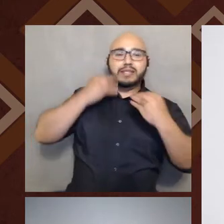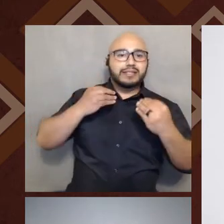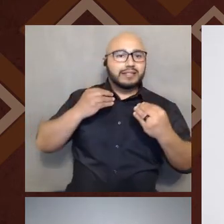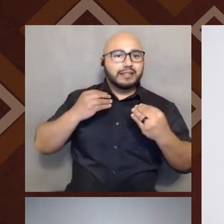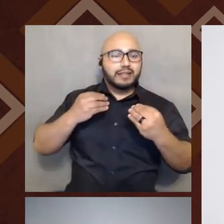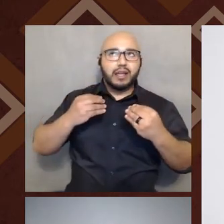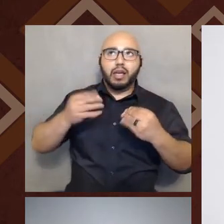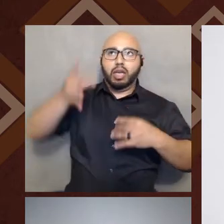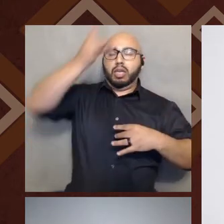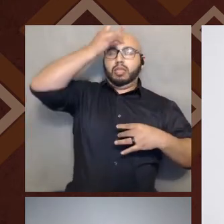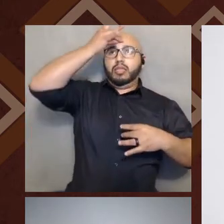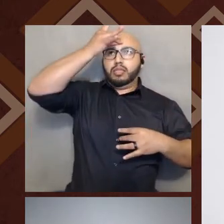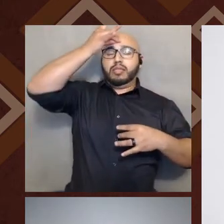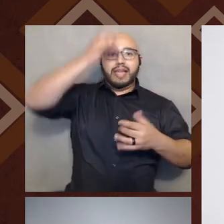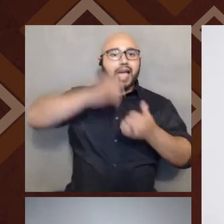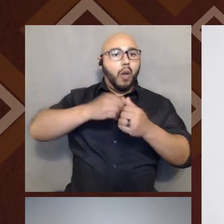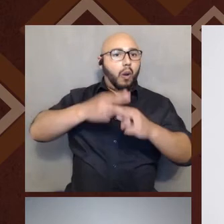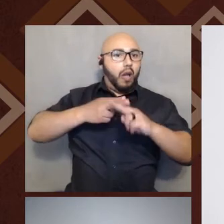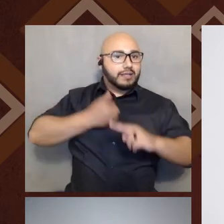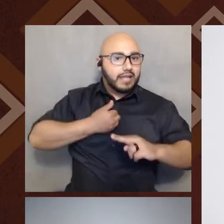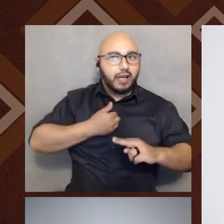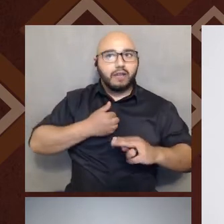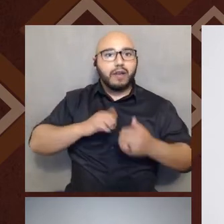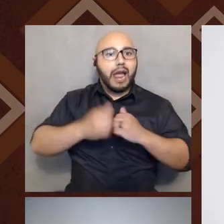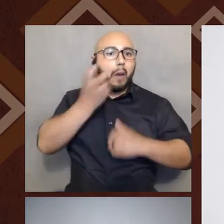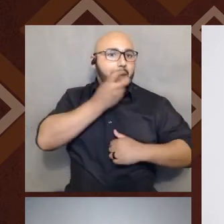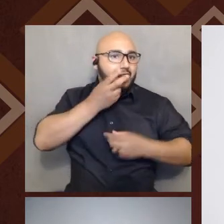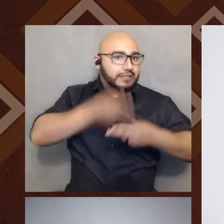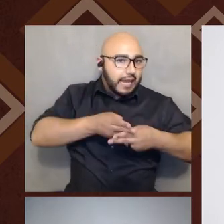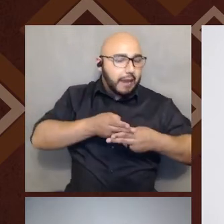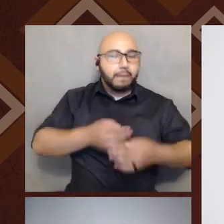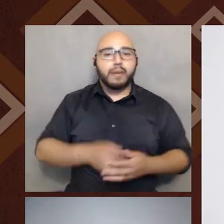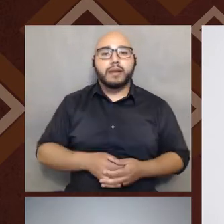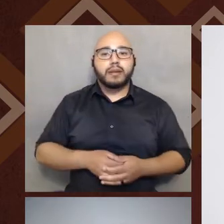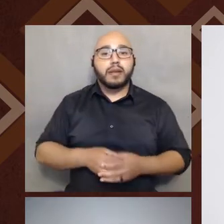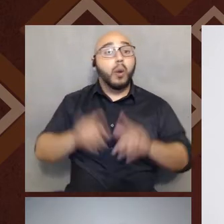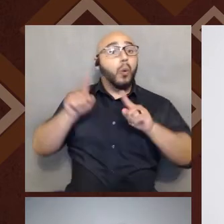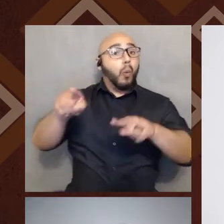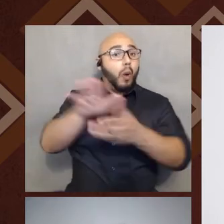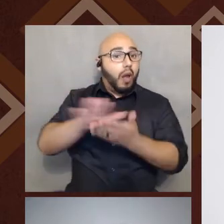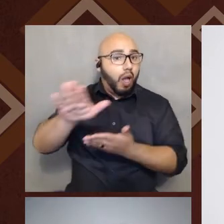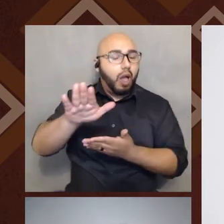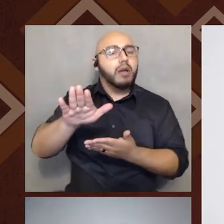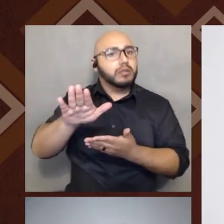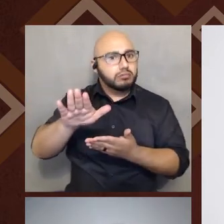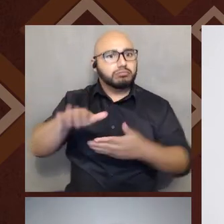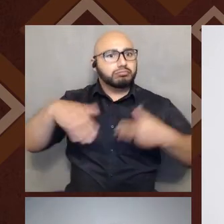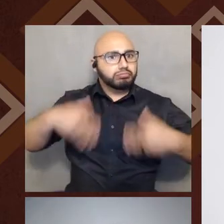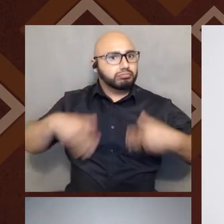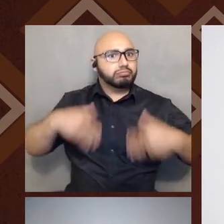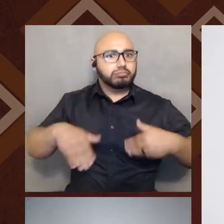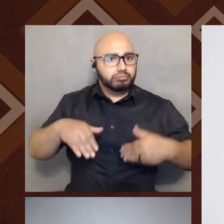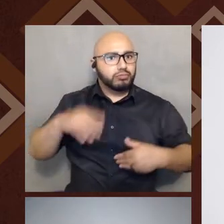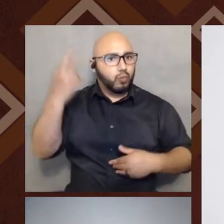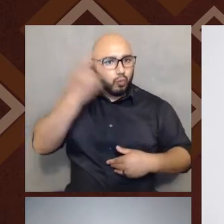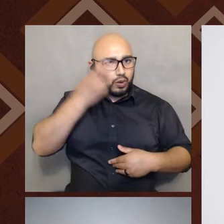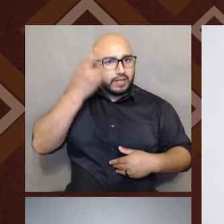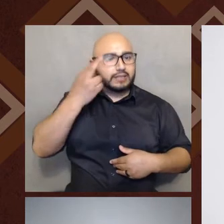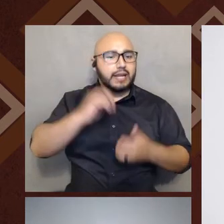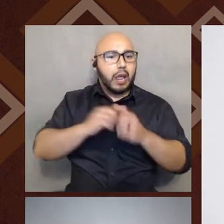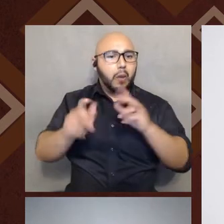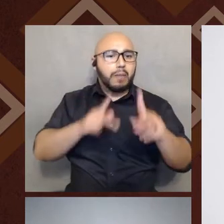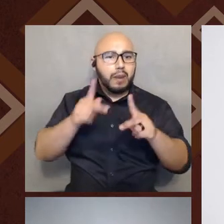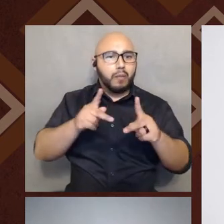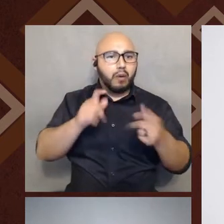or how they pronounce their name. Um, attending college is another key, um, factor in how folks start